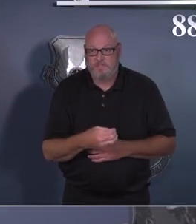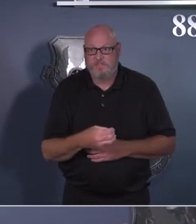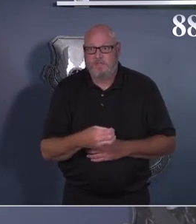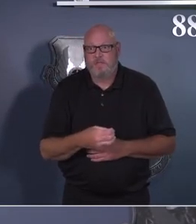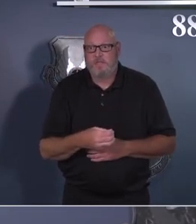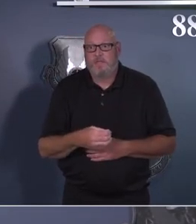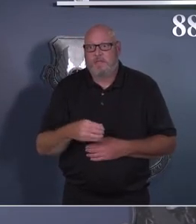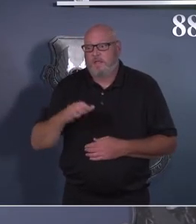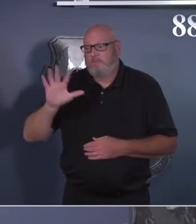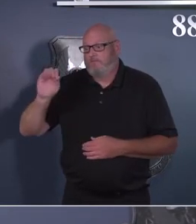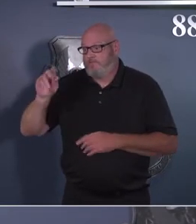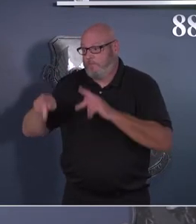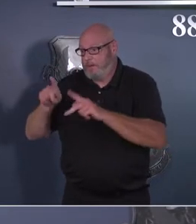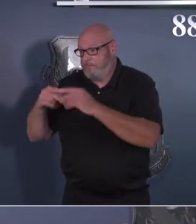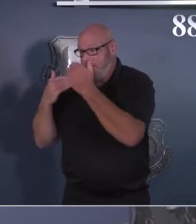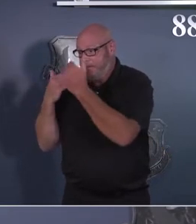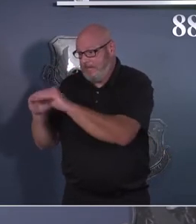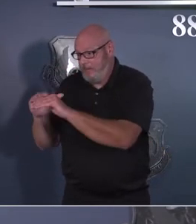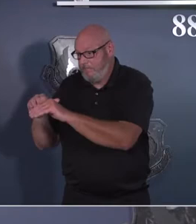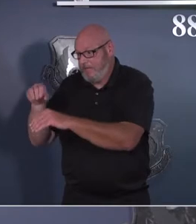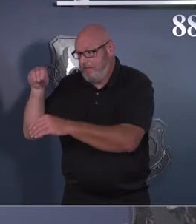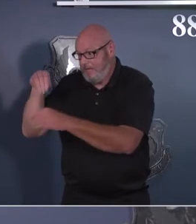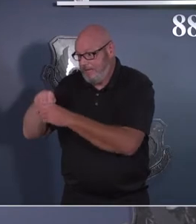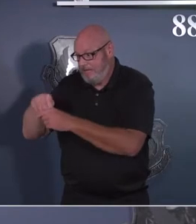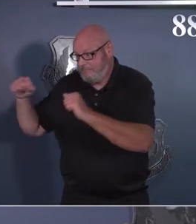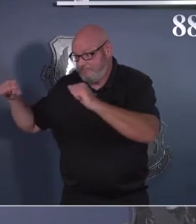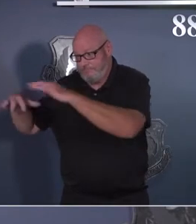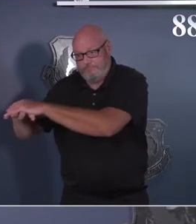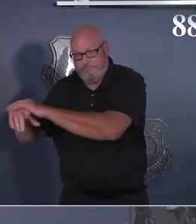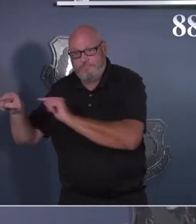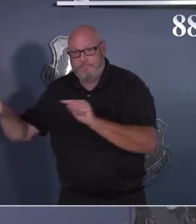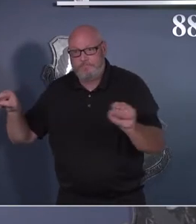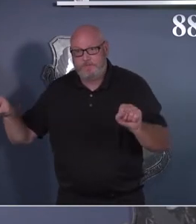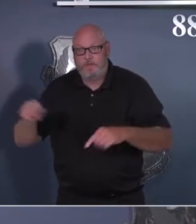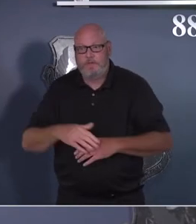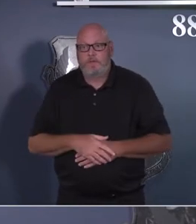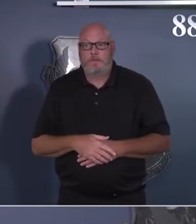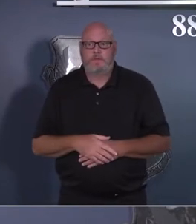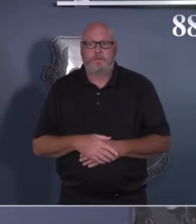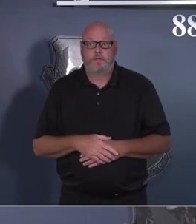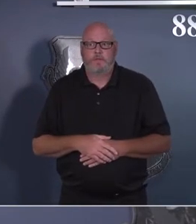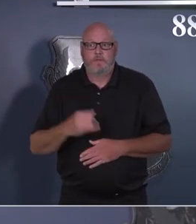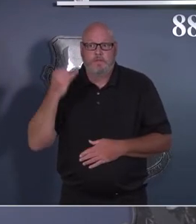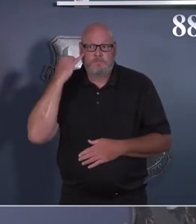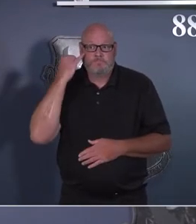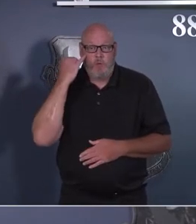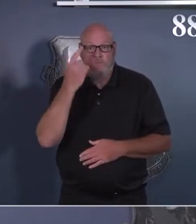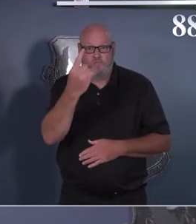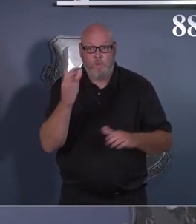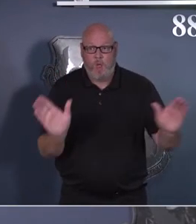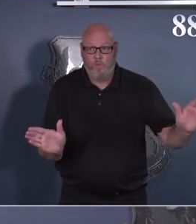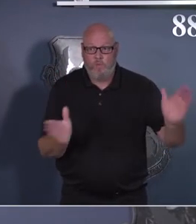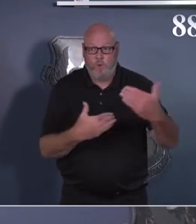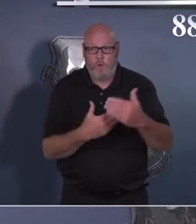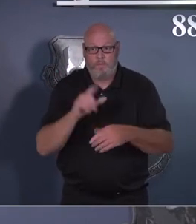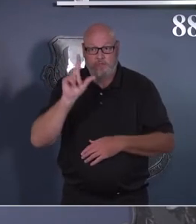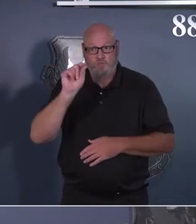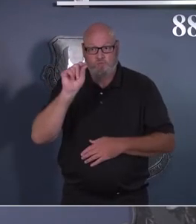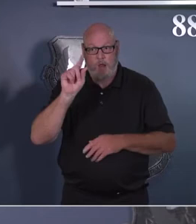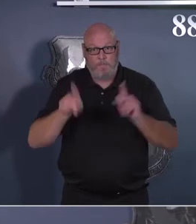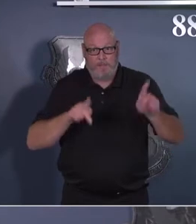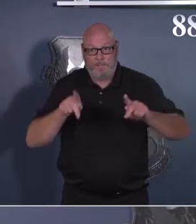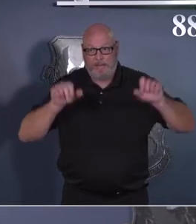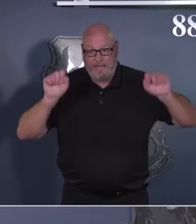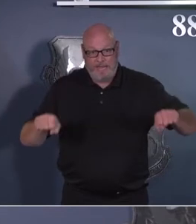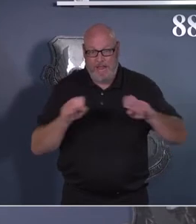got a room that is designed for 20 people, the 50% occupancy is going to be your rule that you follow. That means that